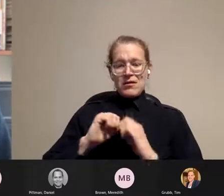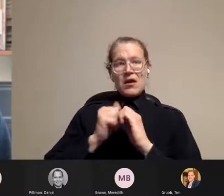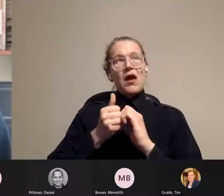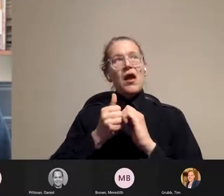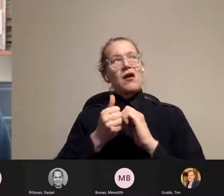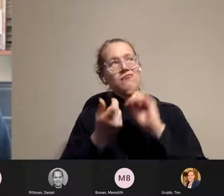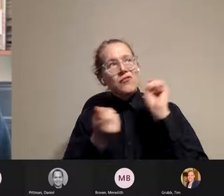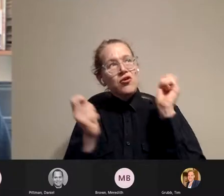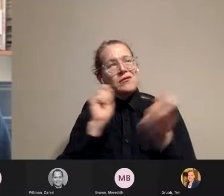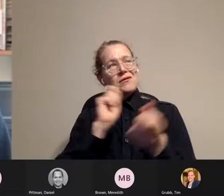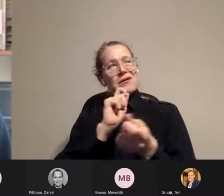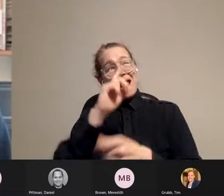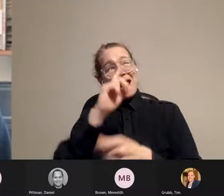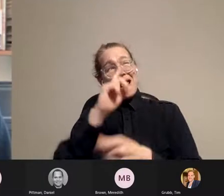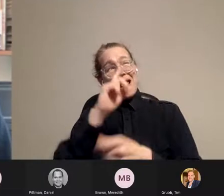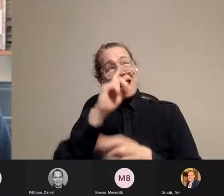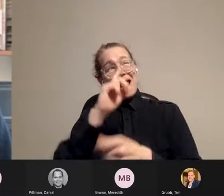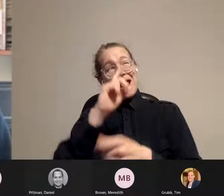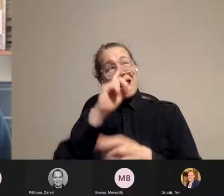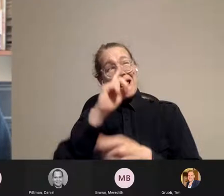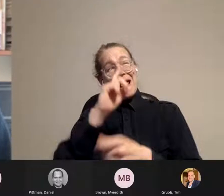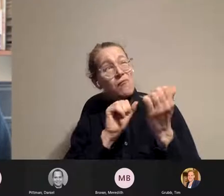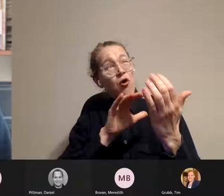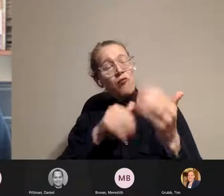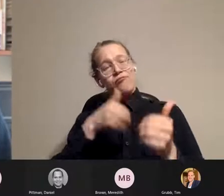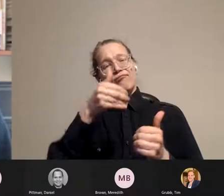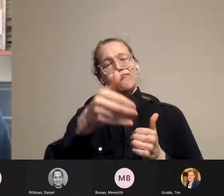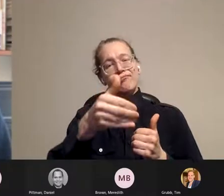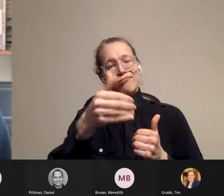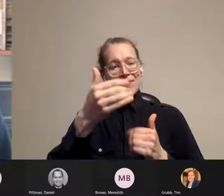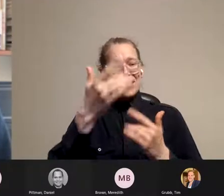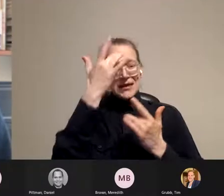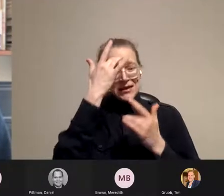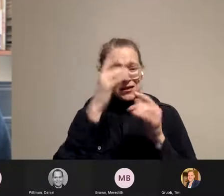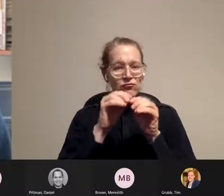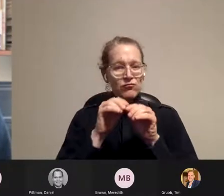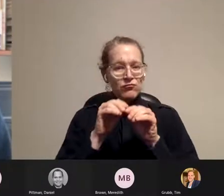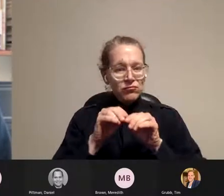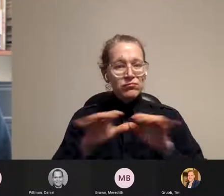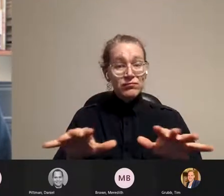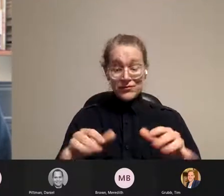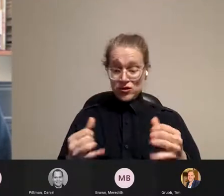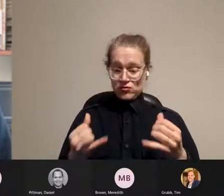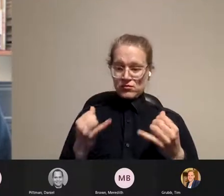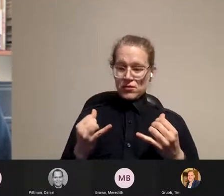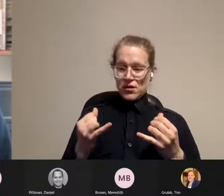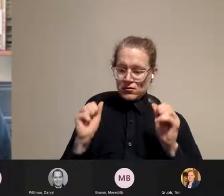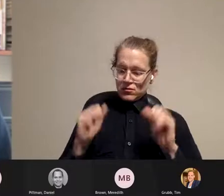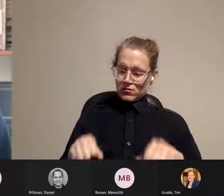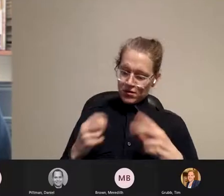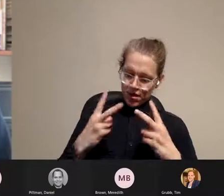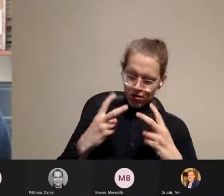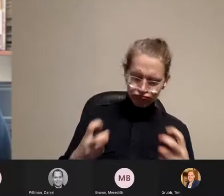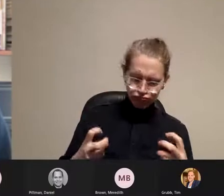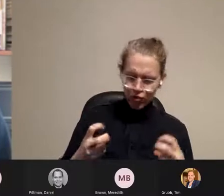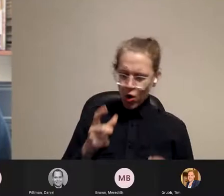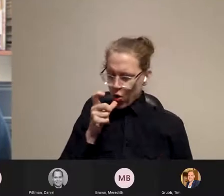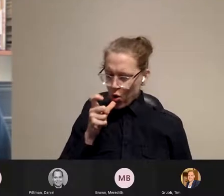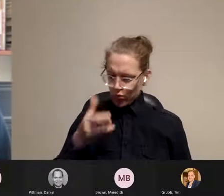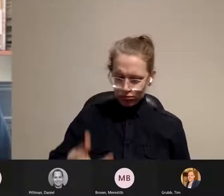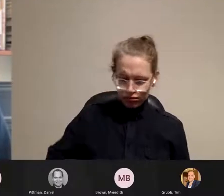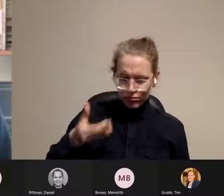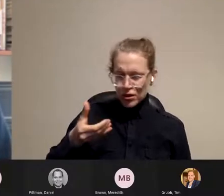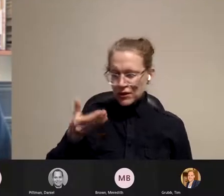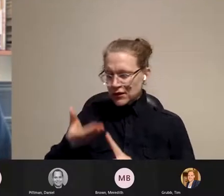is a moment for public health to take stock, a moment to ask ourselves, who are we, what are we doing, and why? And he